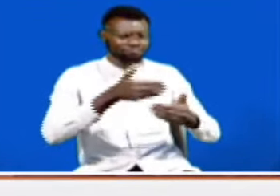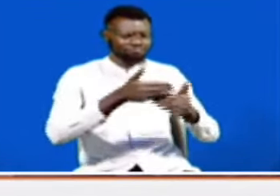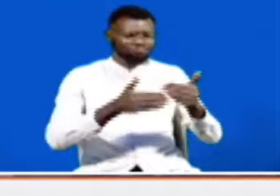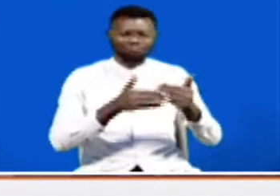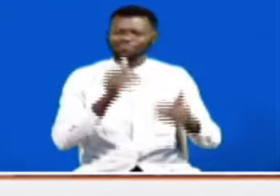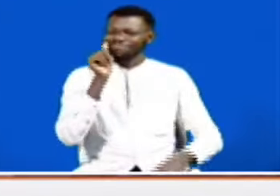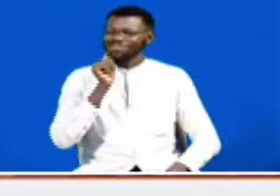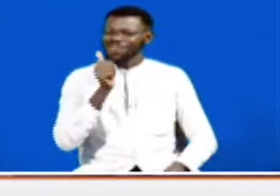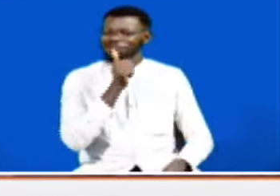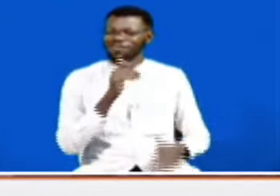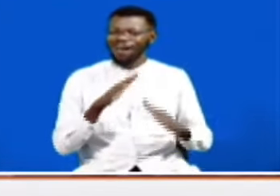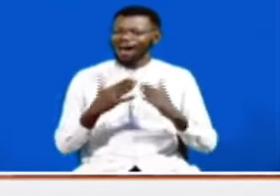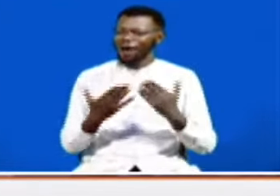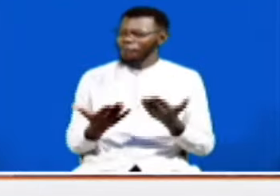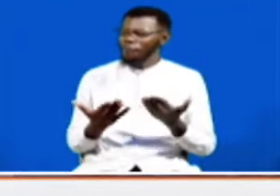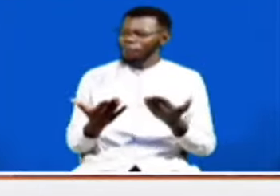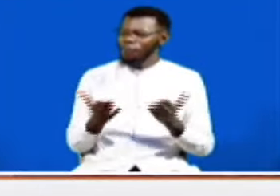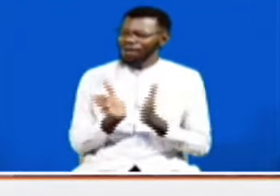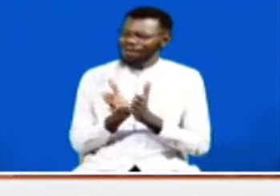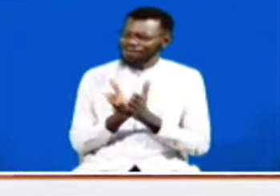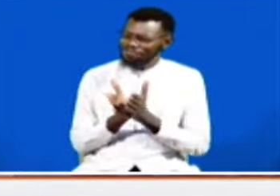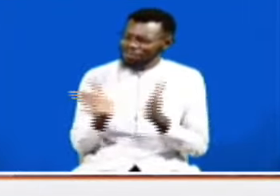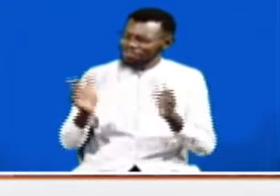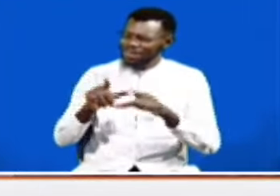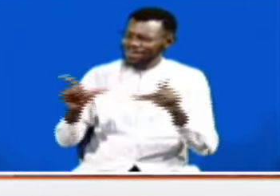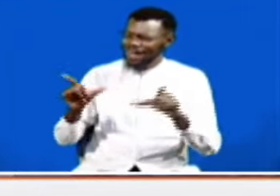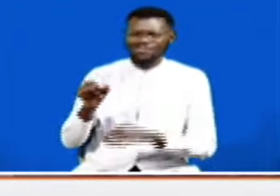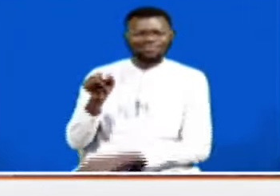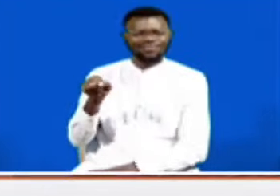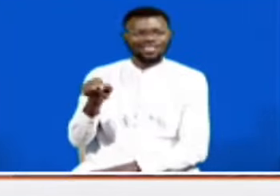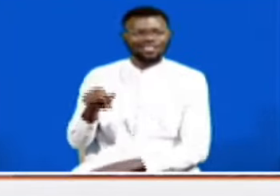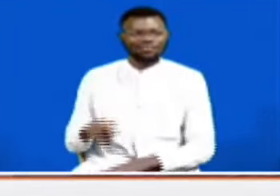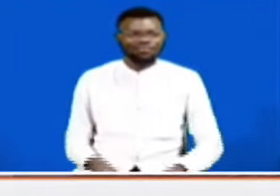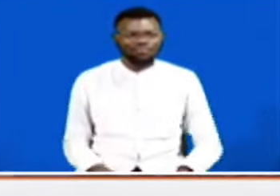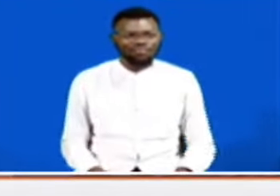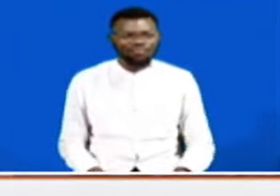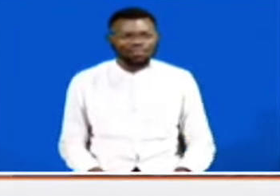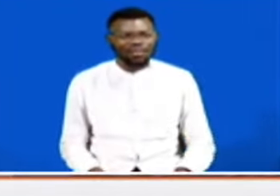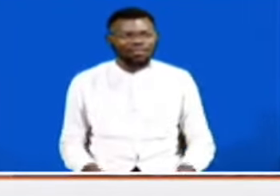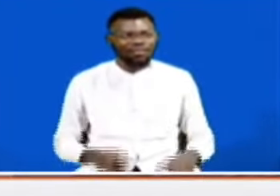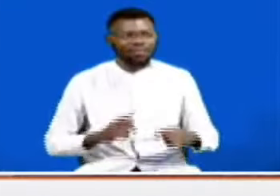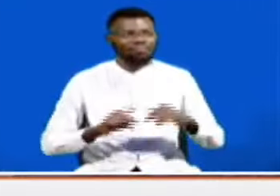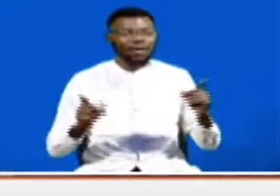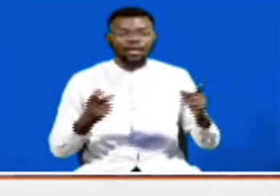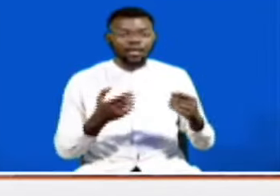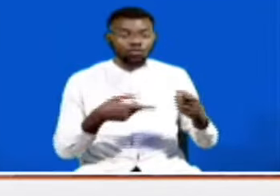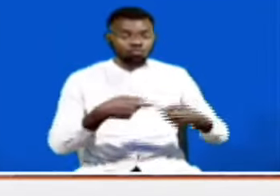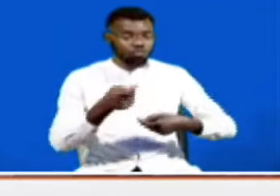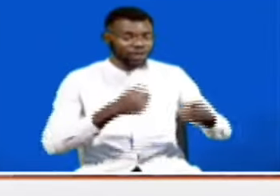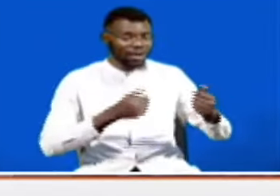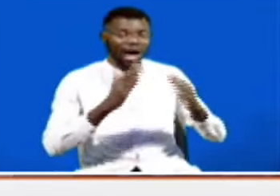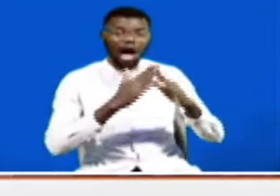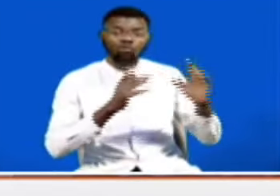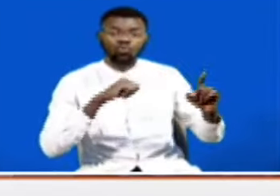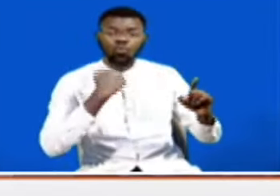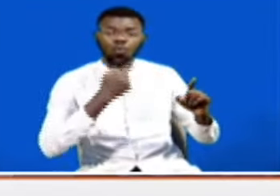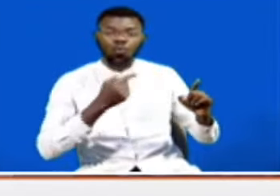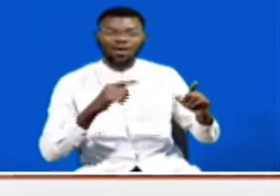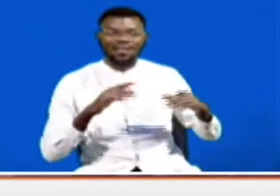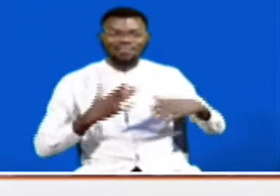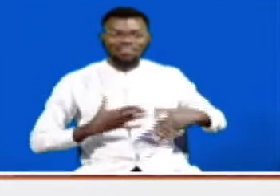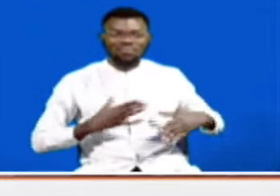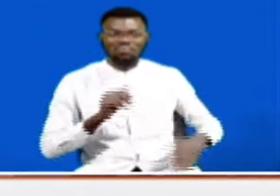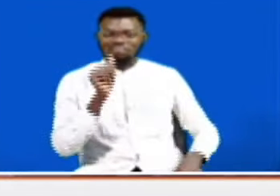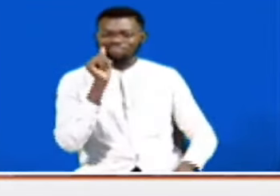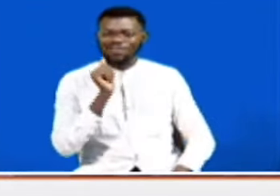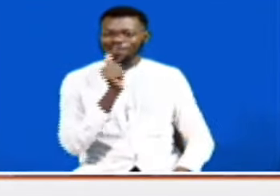because this scheme allows you to sell the property to private individuals, including non-Kenyans. How